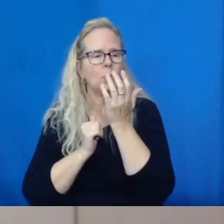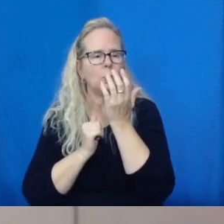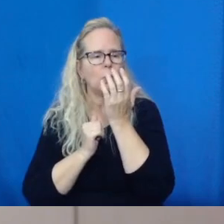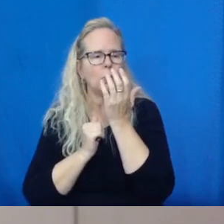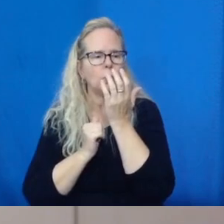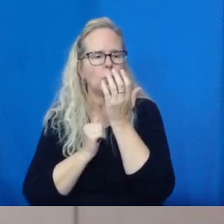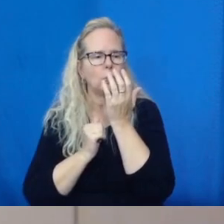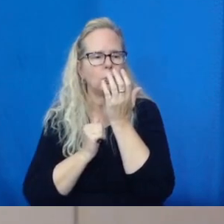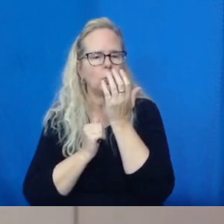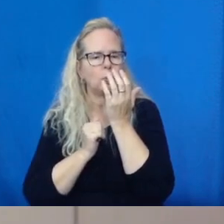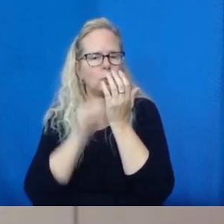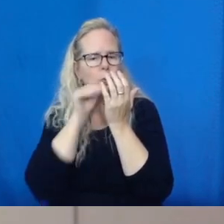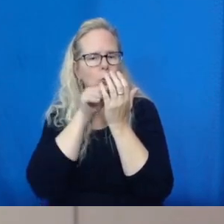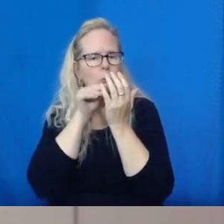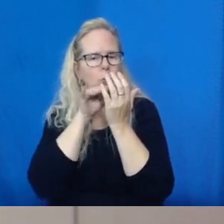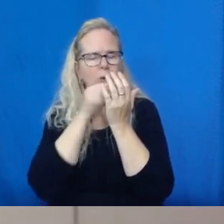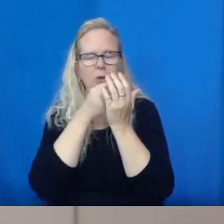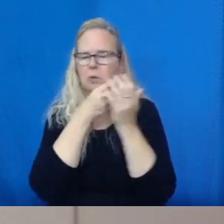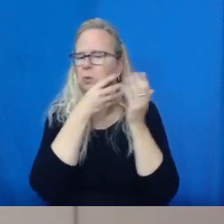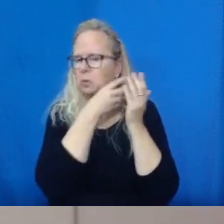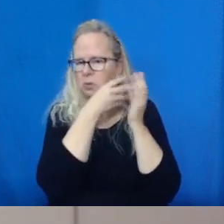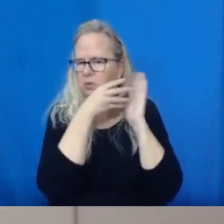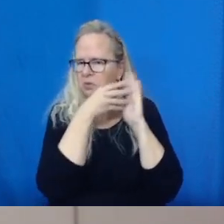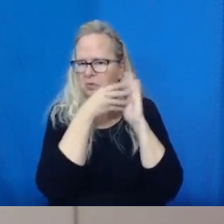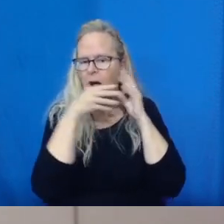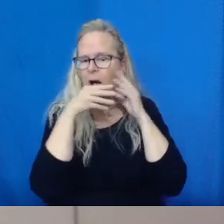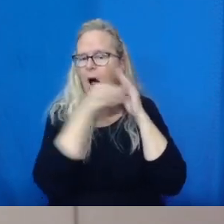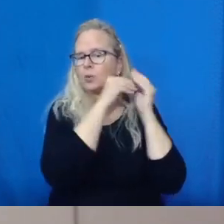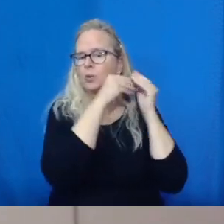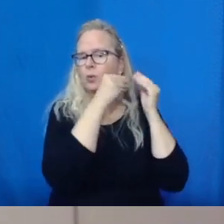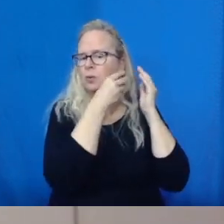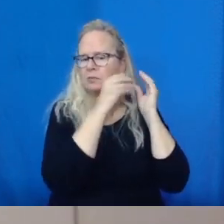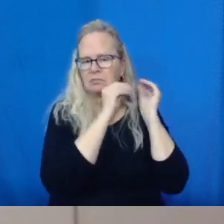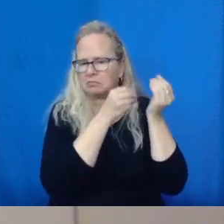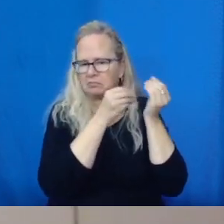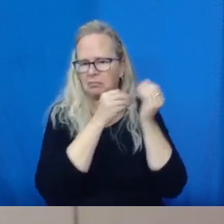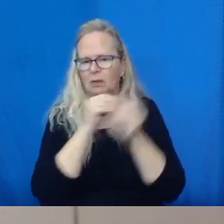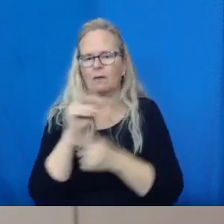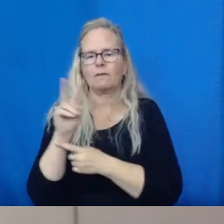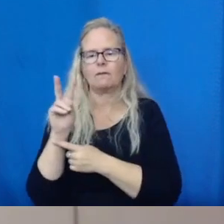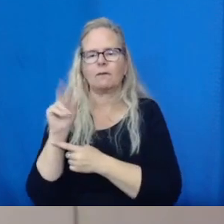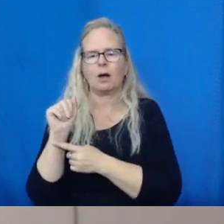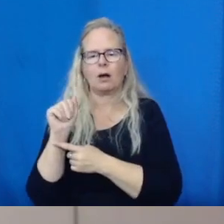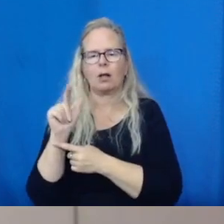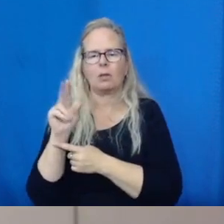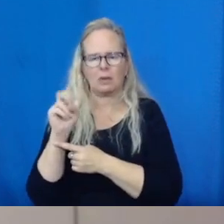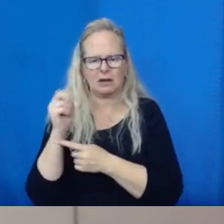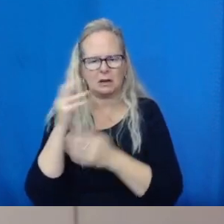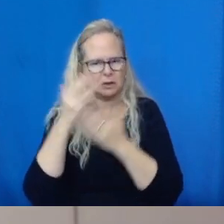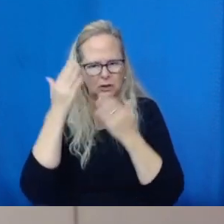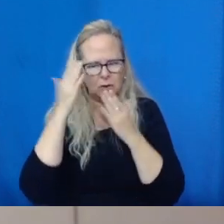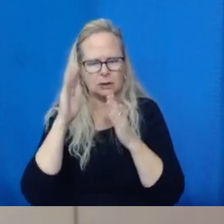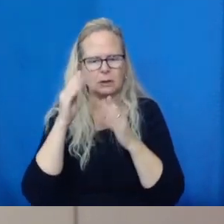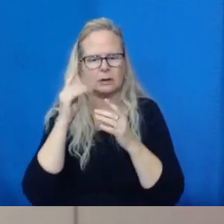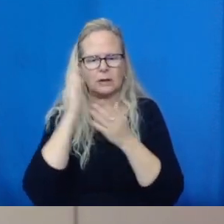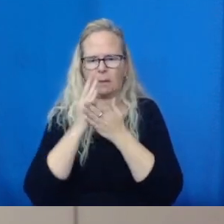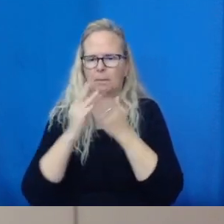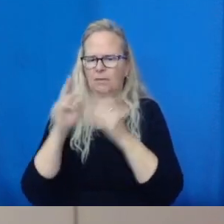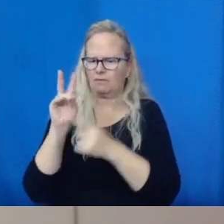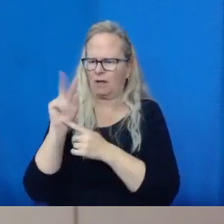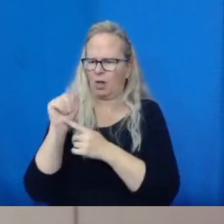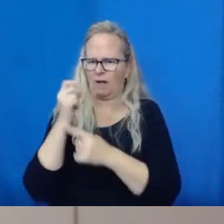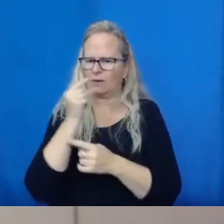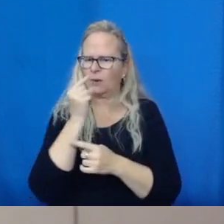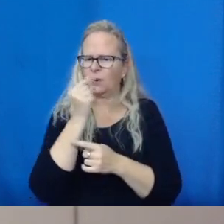with a surgical mask. So there's actually less leakage with this. This is better source control than a surgical mask. But you could also tape the